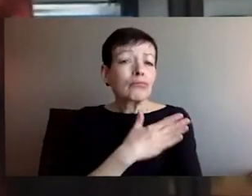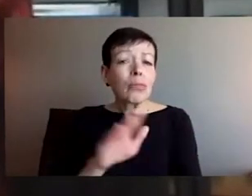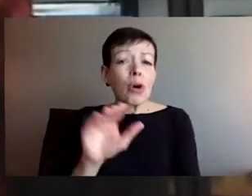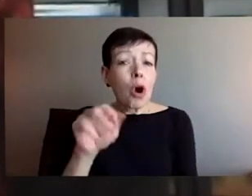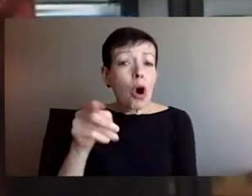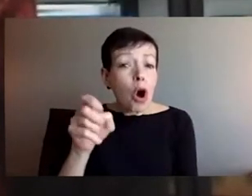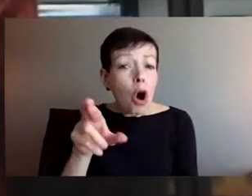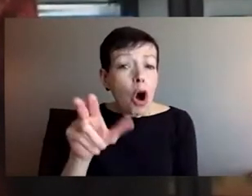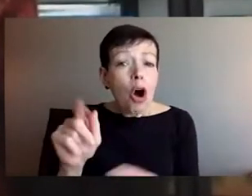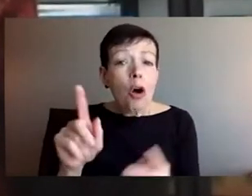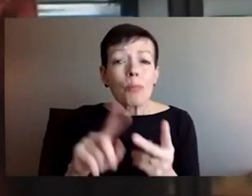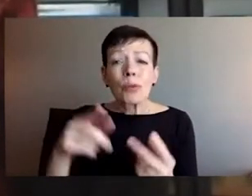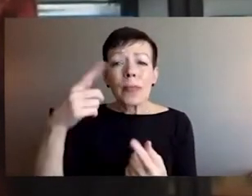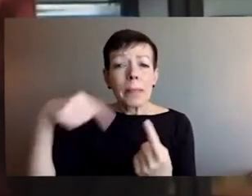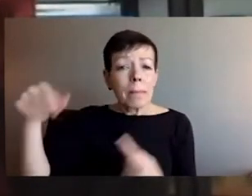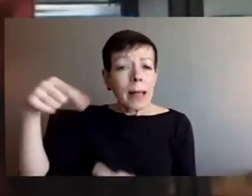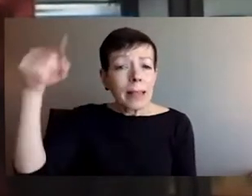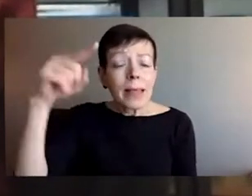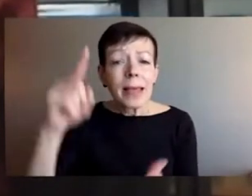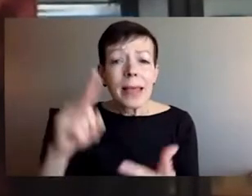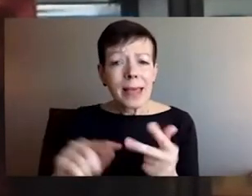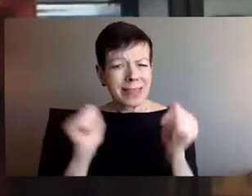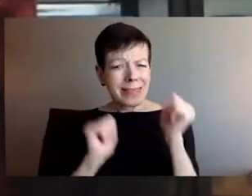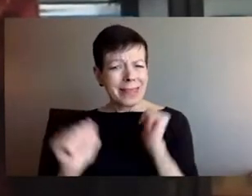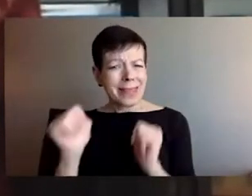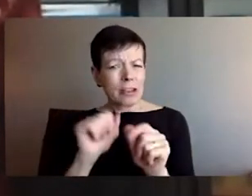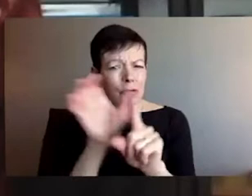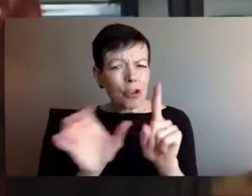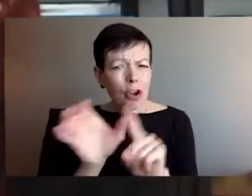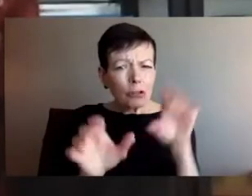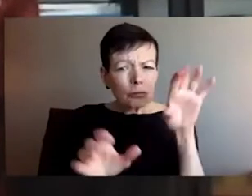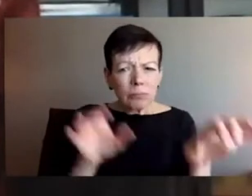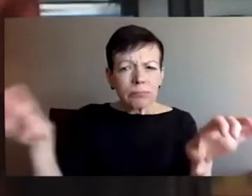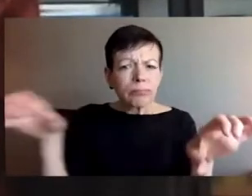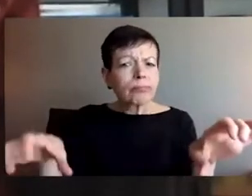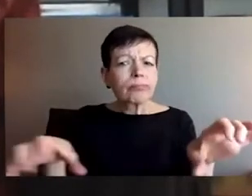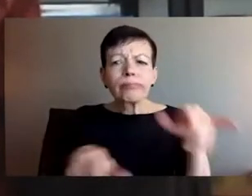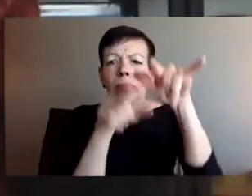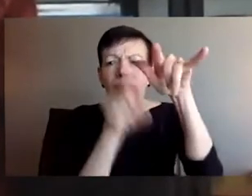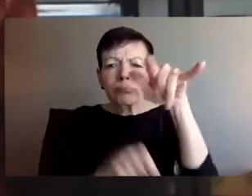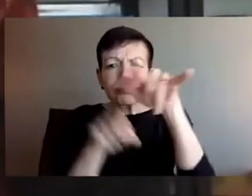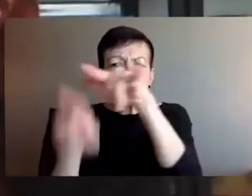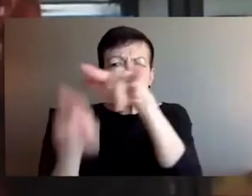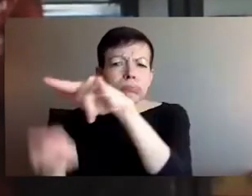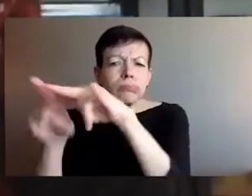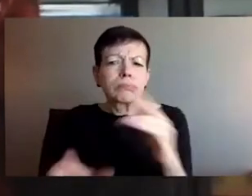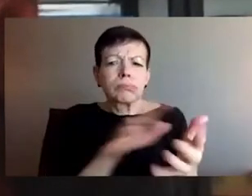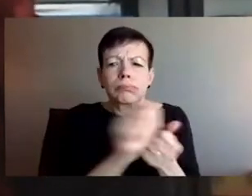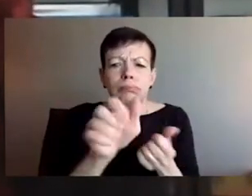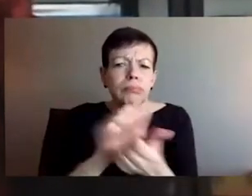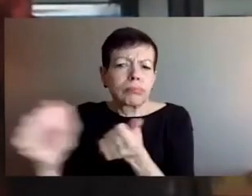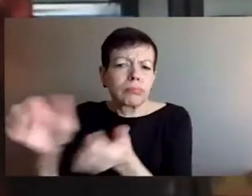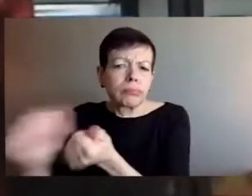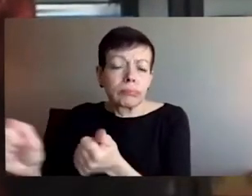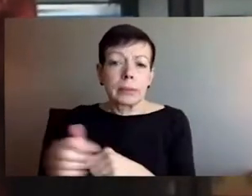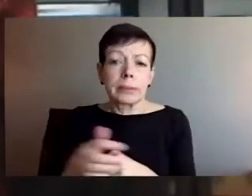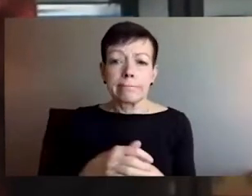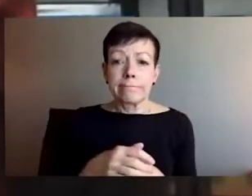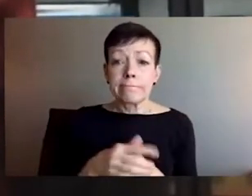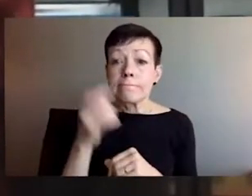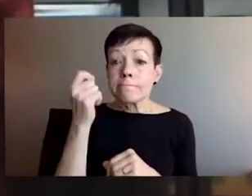literary life. Just in the city of Kharkiv, which is itself a monument of modern architecture.